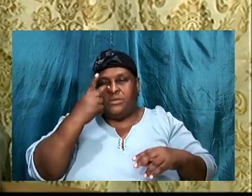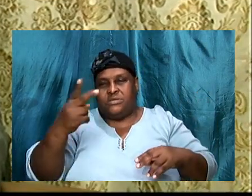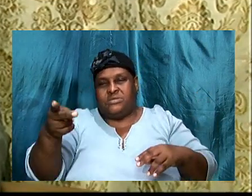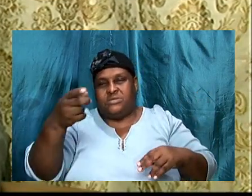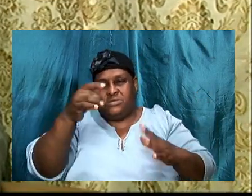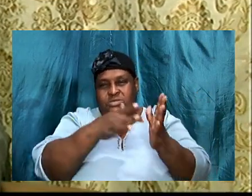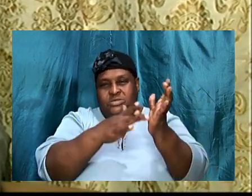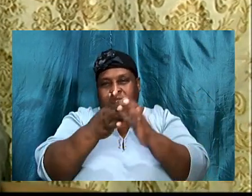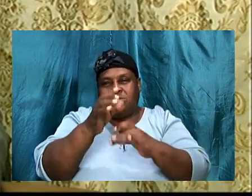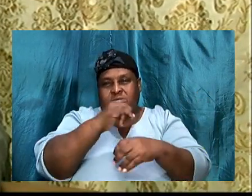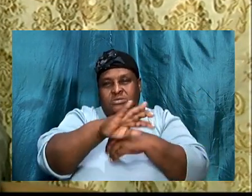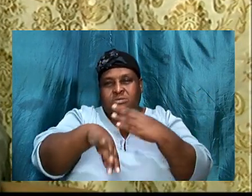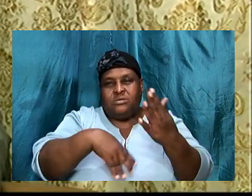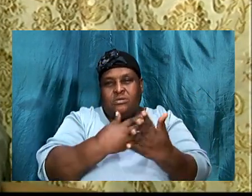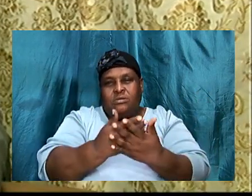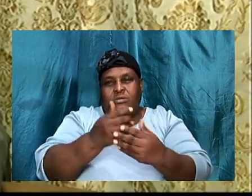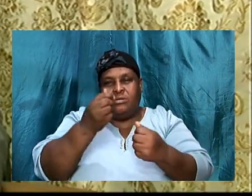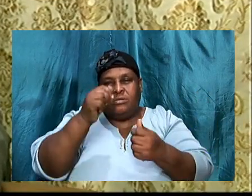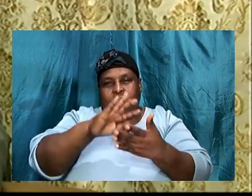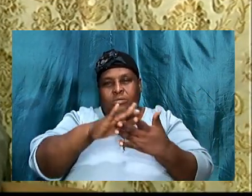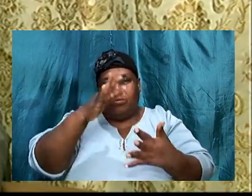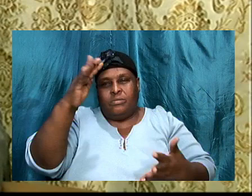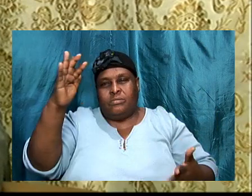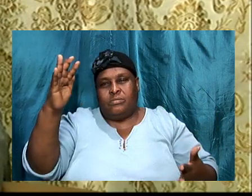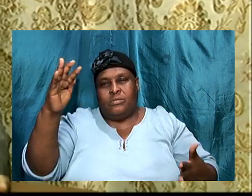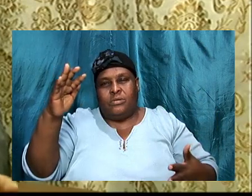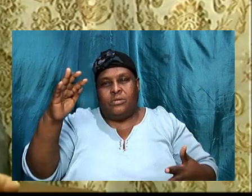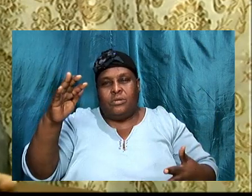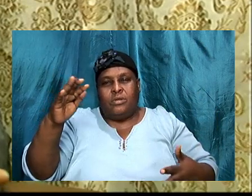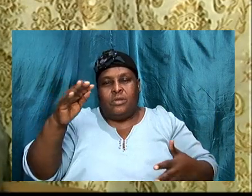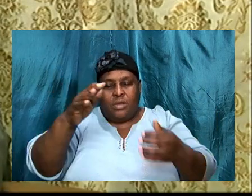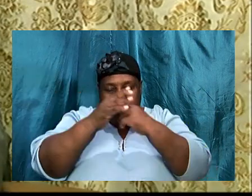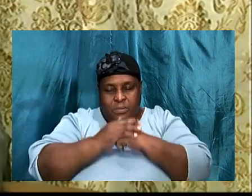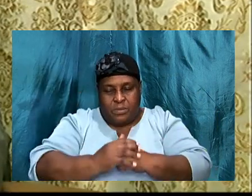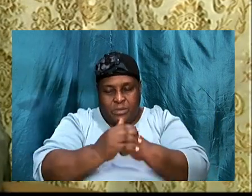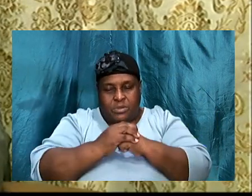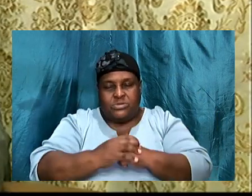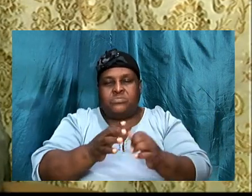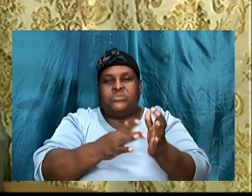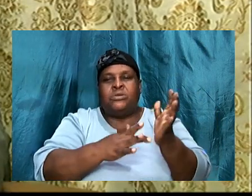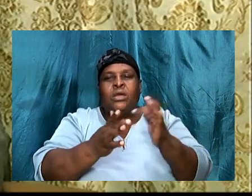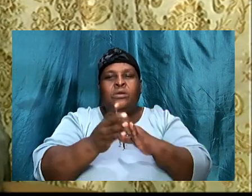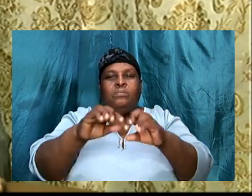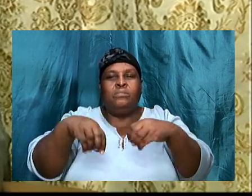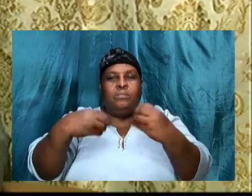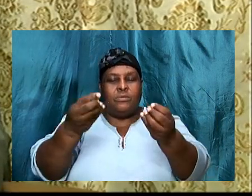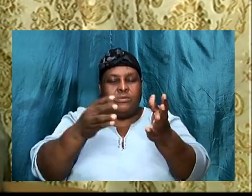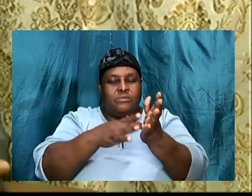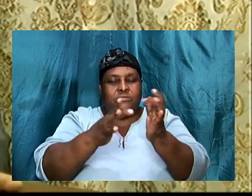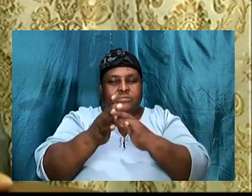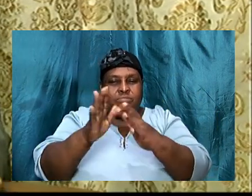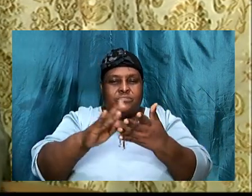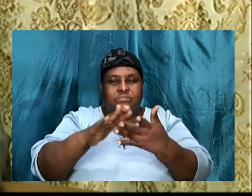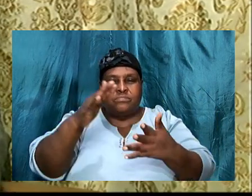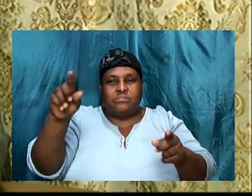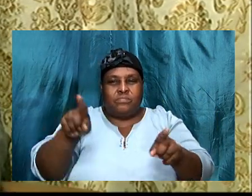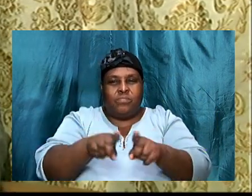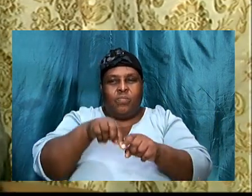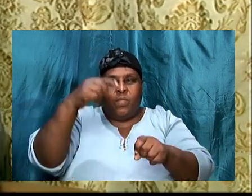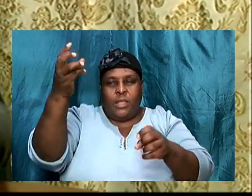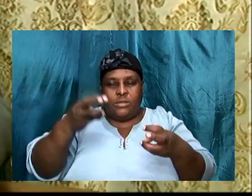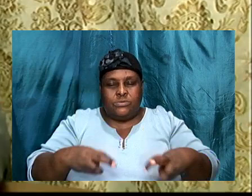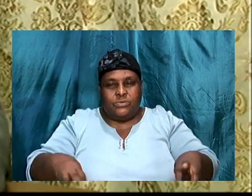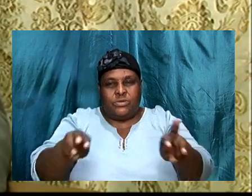and, you know, be able to just worship Him and give Him glory in heaven as He requires.